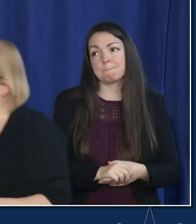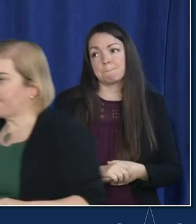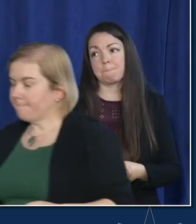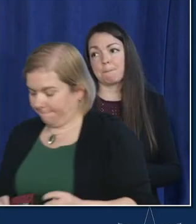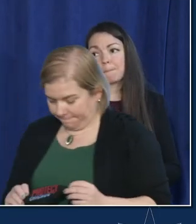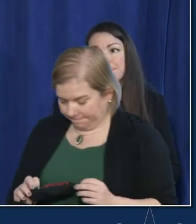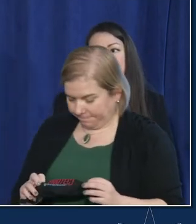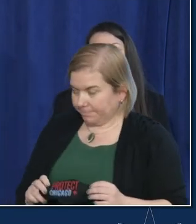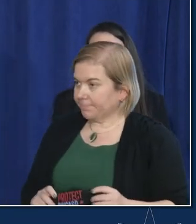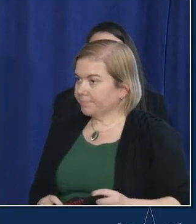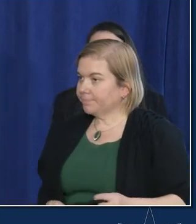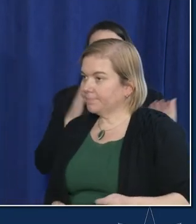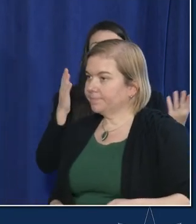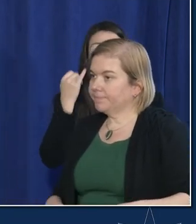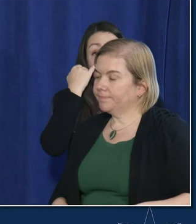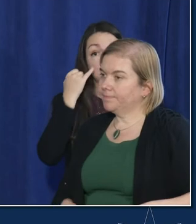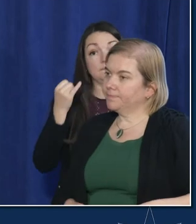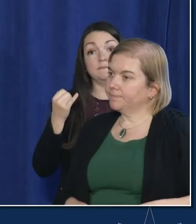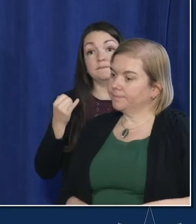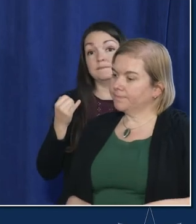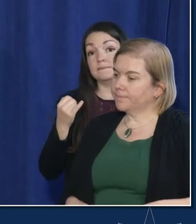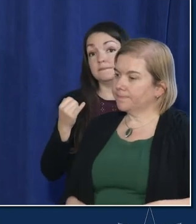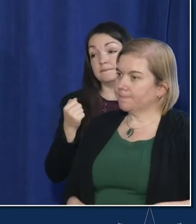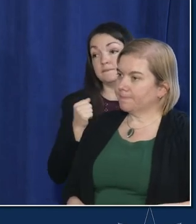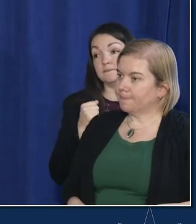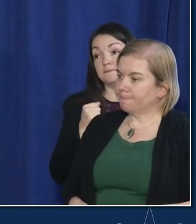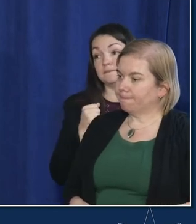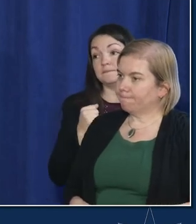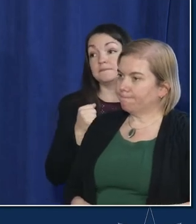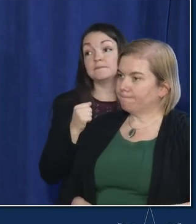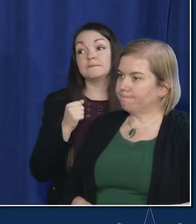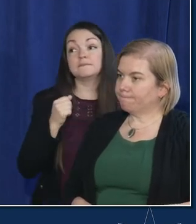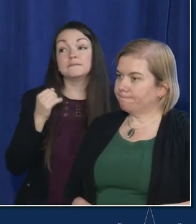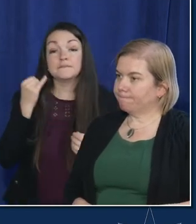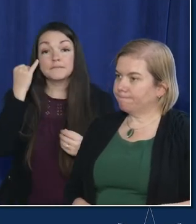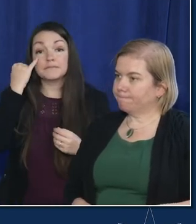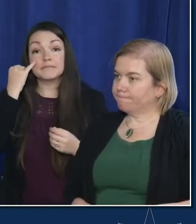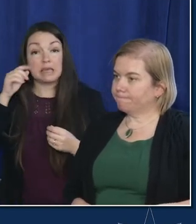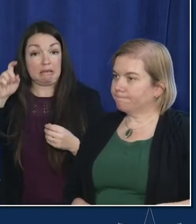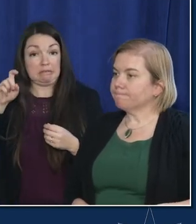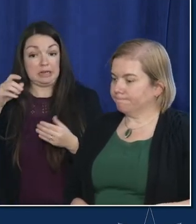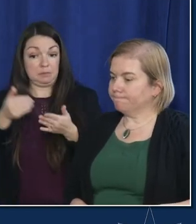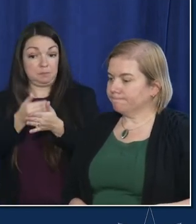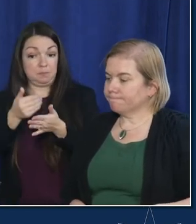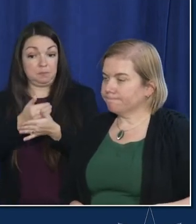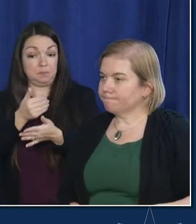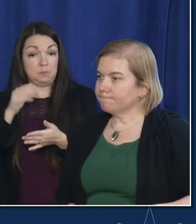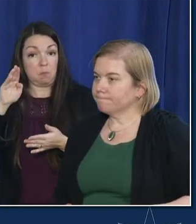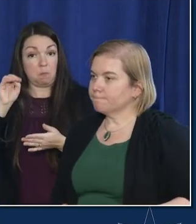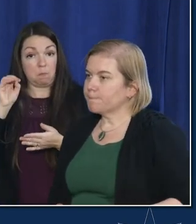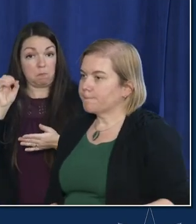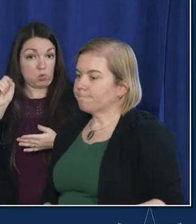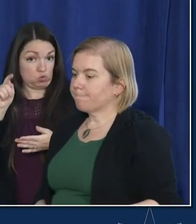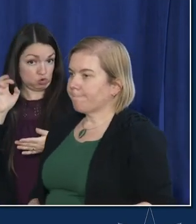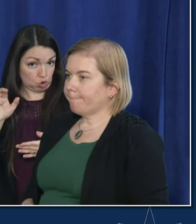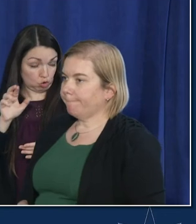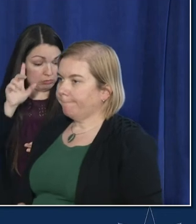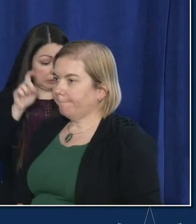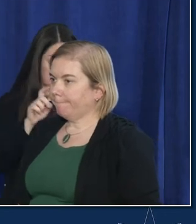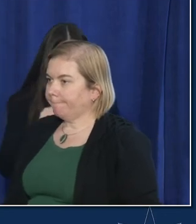and let's say there does appear or turn out to be a need for a new booster to be developed um